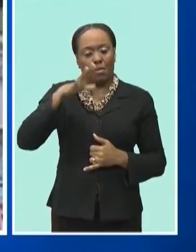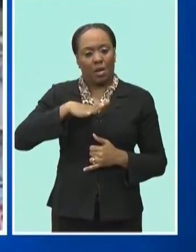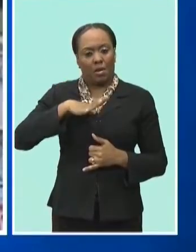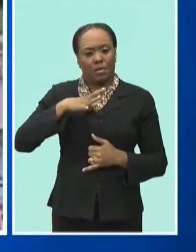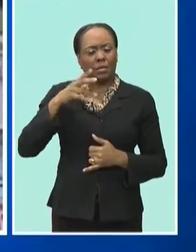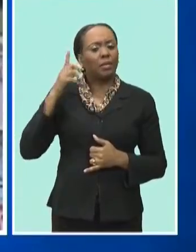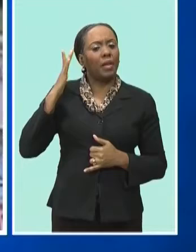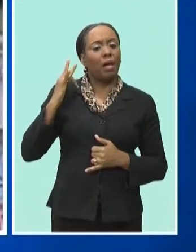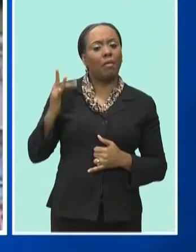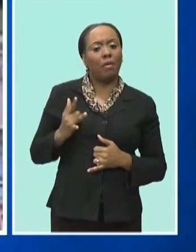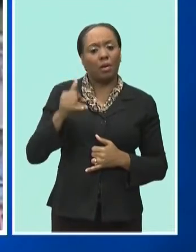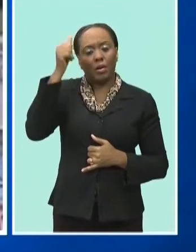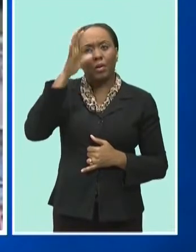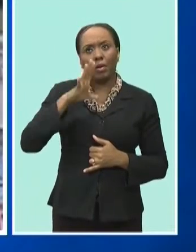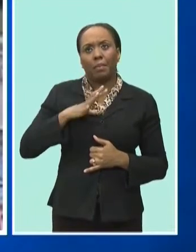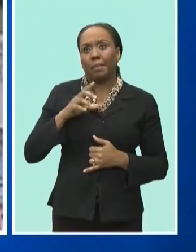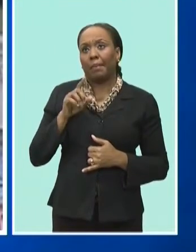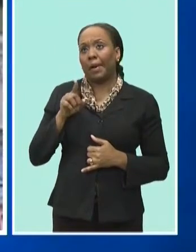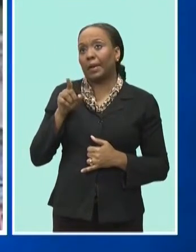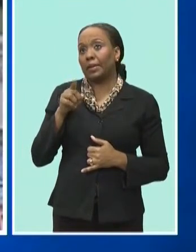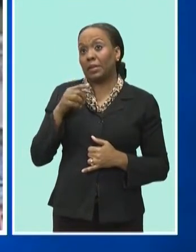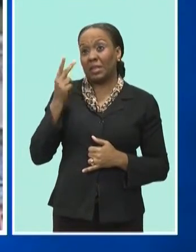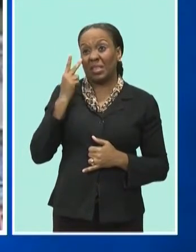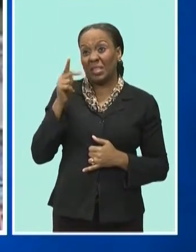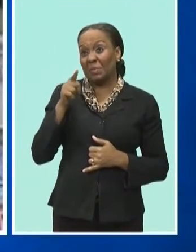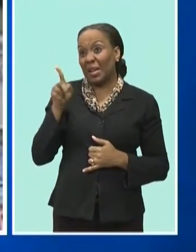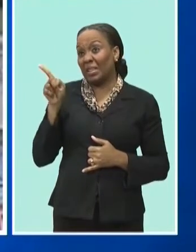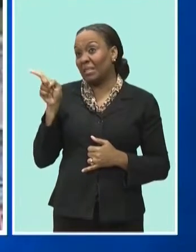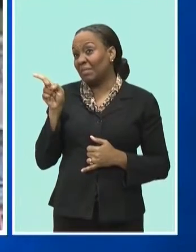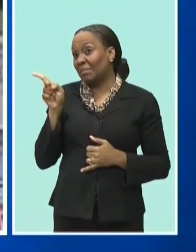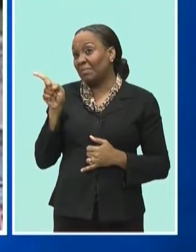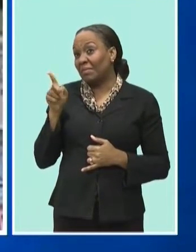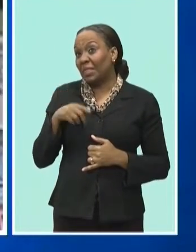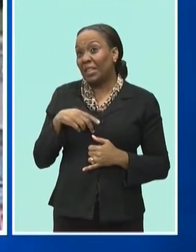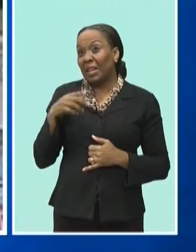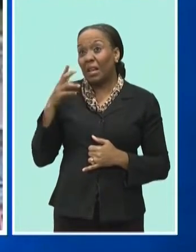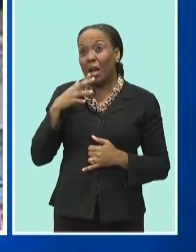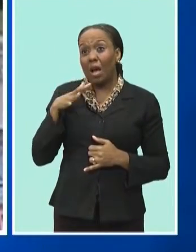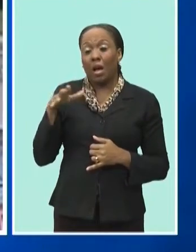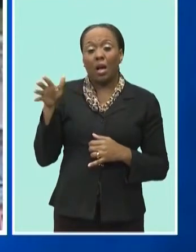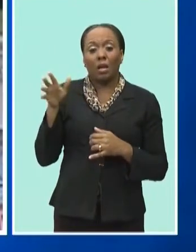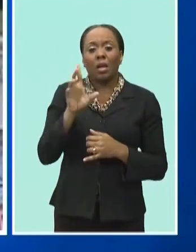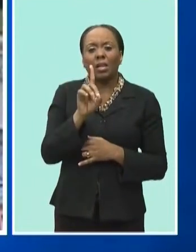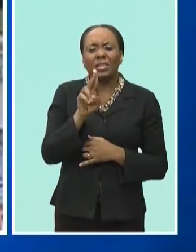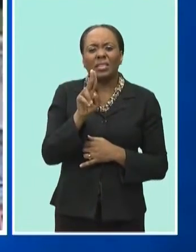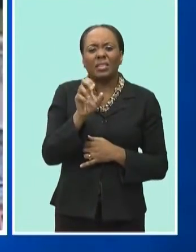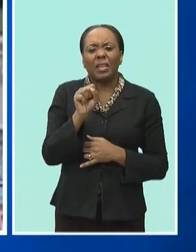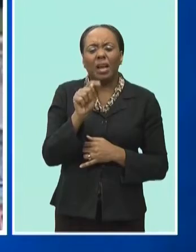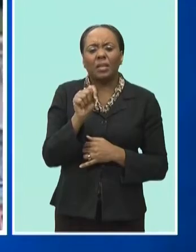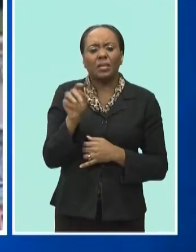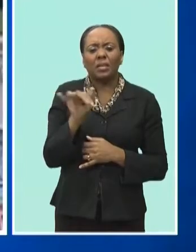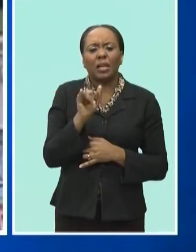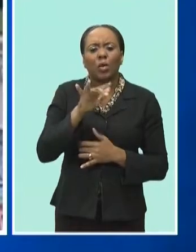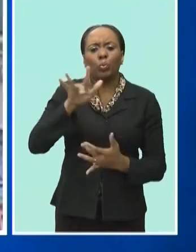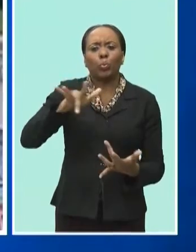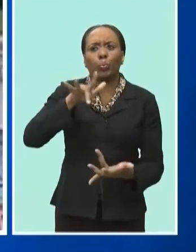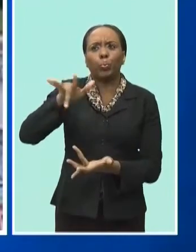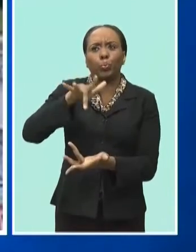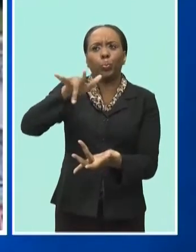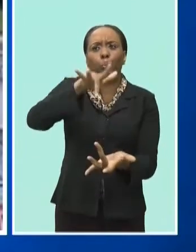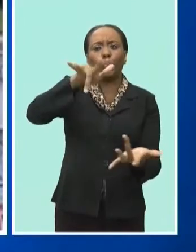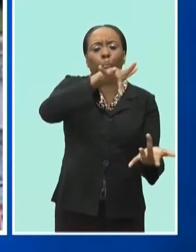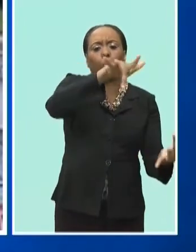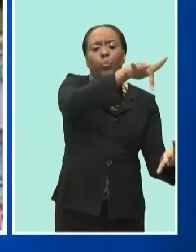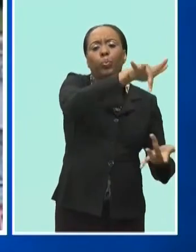he was lucky to come out of this situation unharmed. He got caught up in a dust devil, which is something like a tornado. Well,